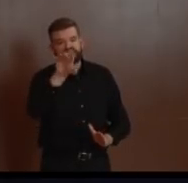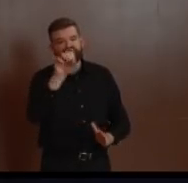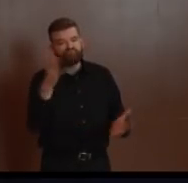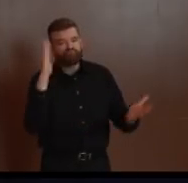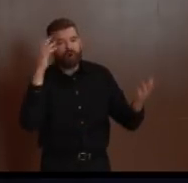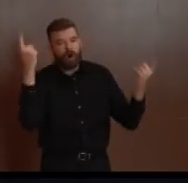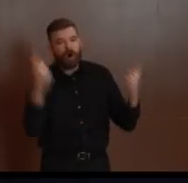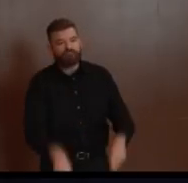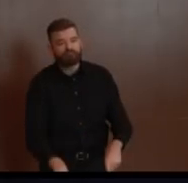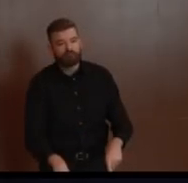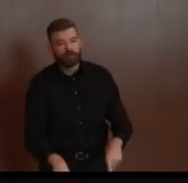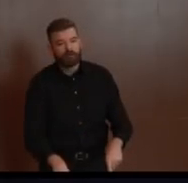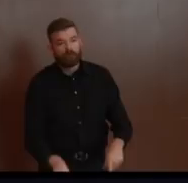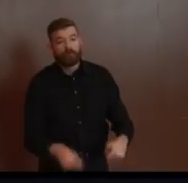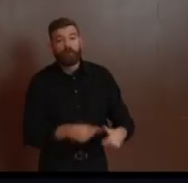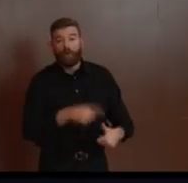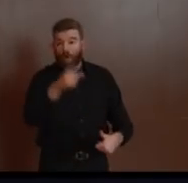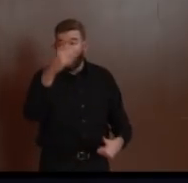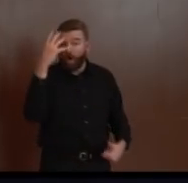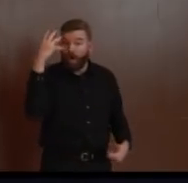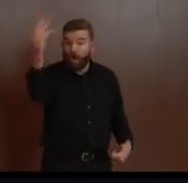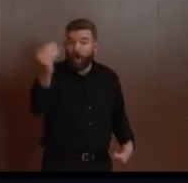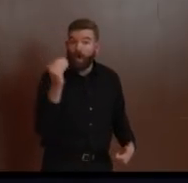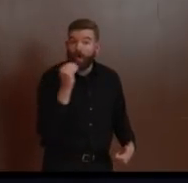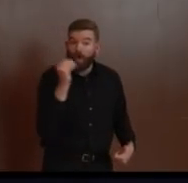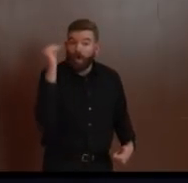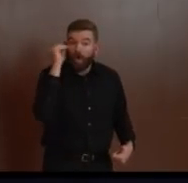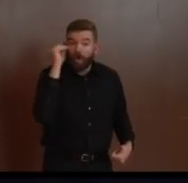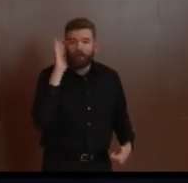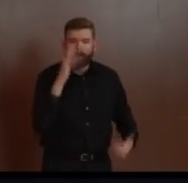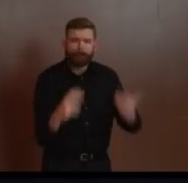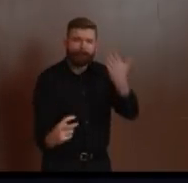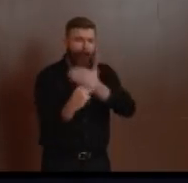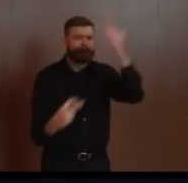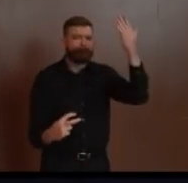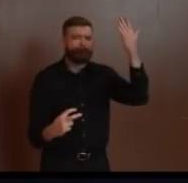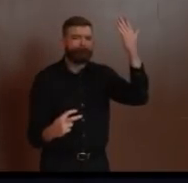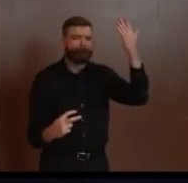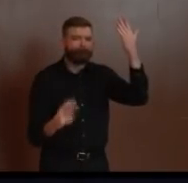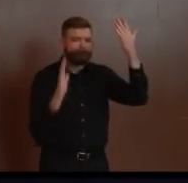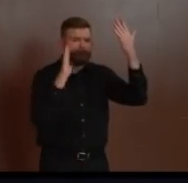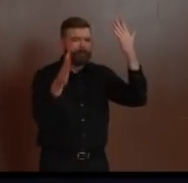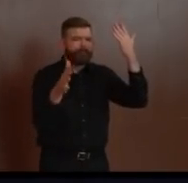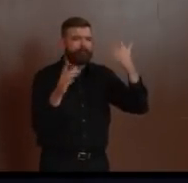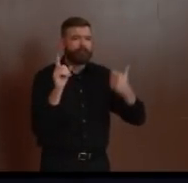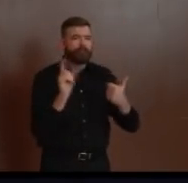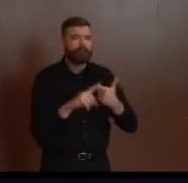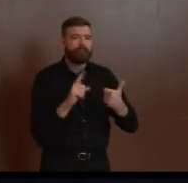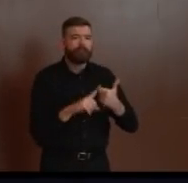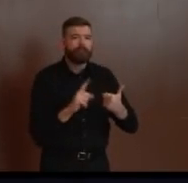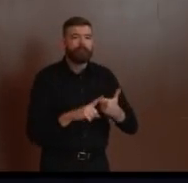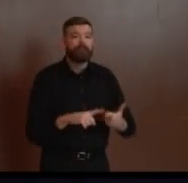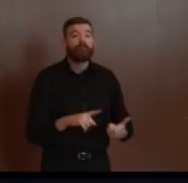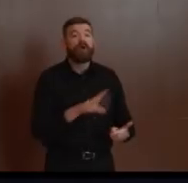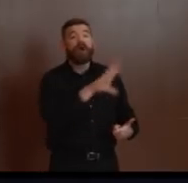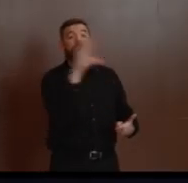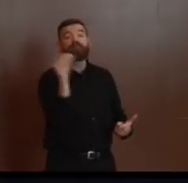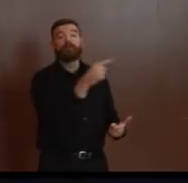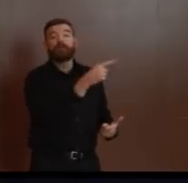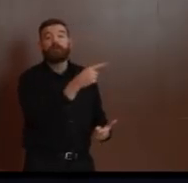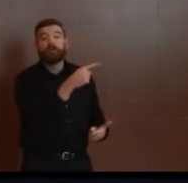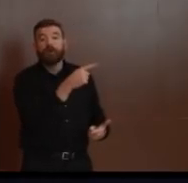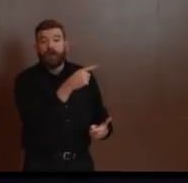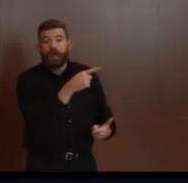stay-at-home order. Second, we're going after companies and individuals that illegally price gouge. And third, we're